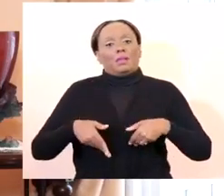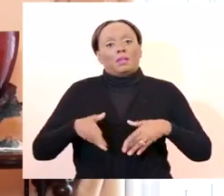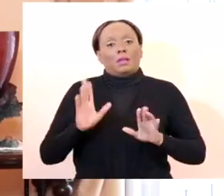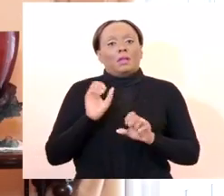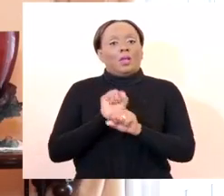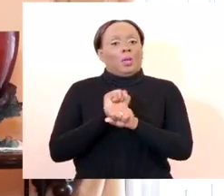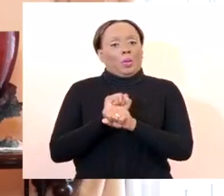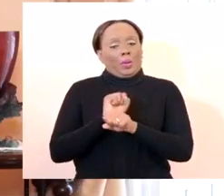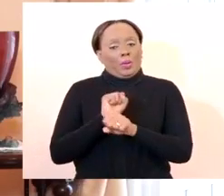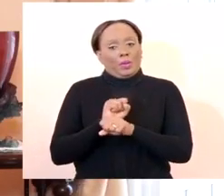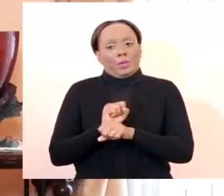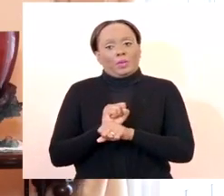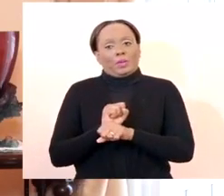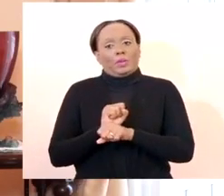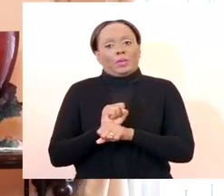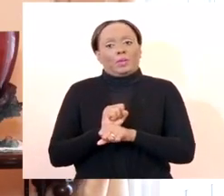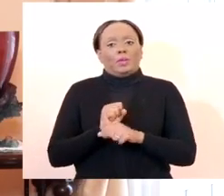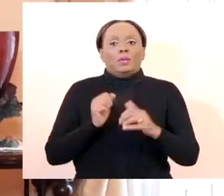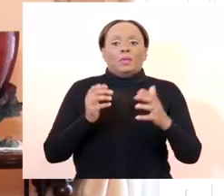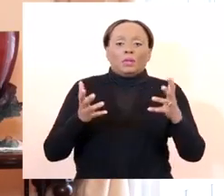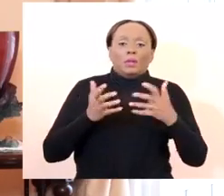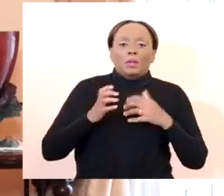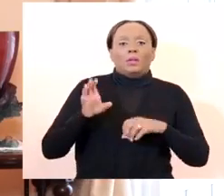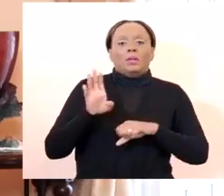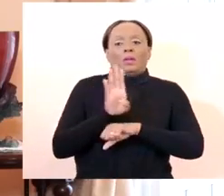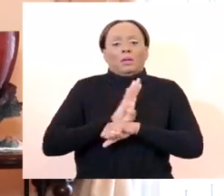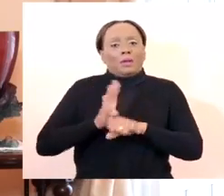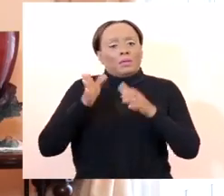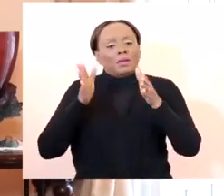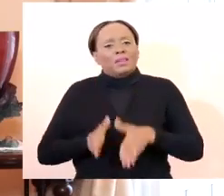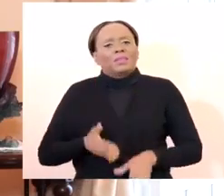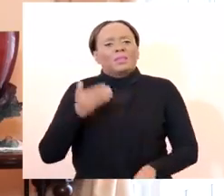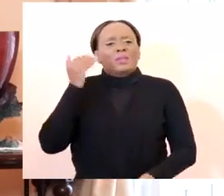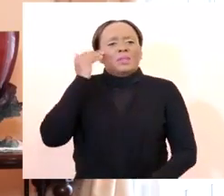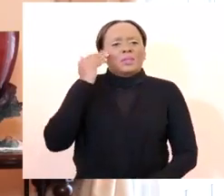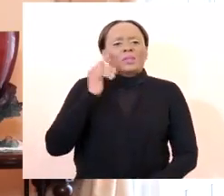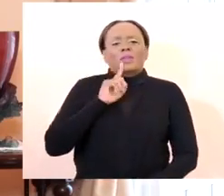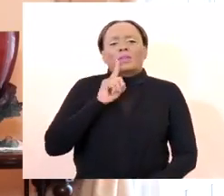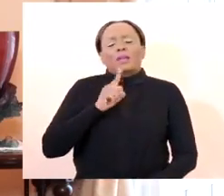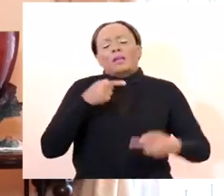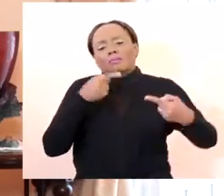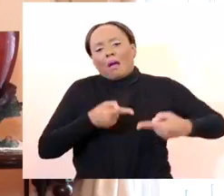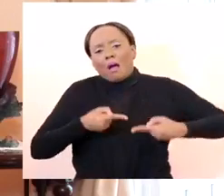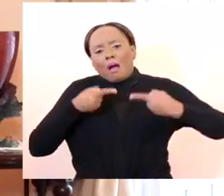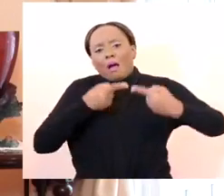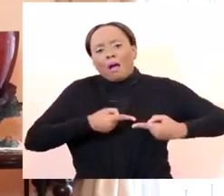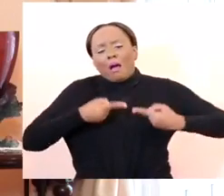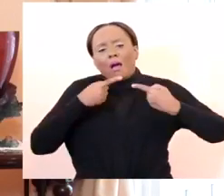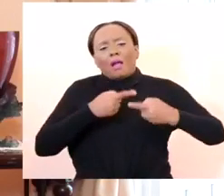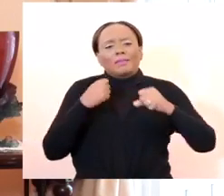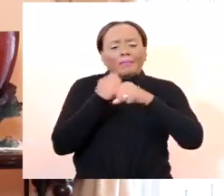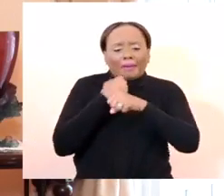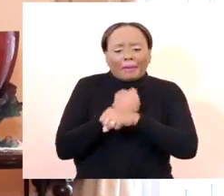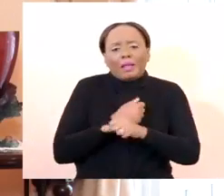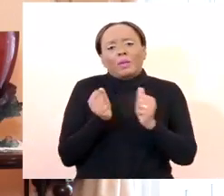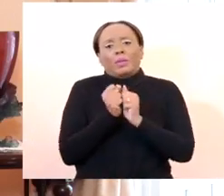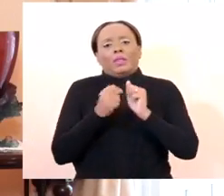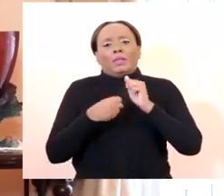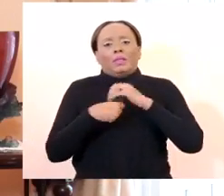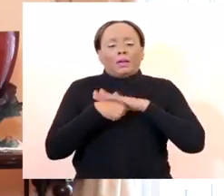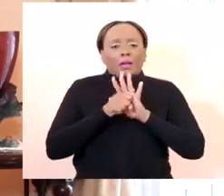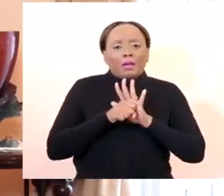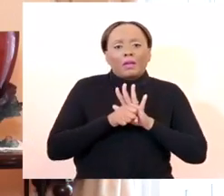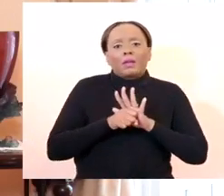again so that Barbadians can, even though we're fighting COVID, have some level of basic normalcy